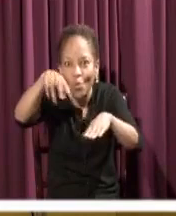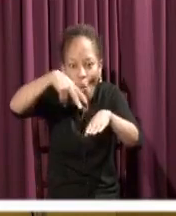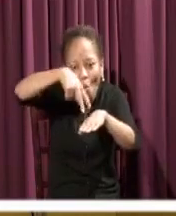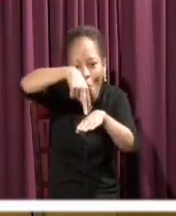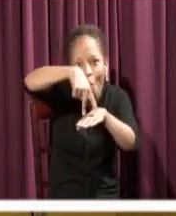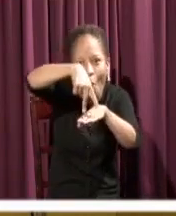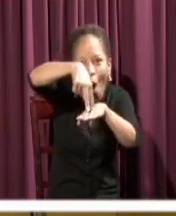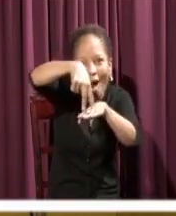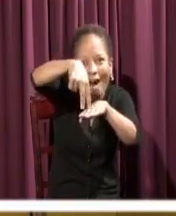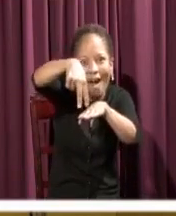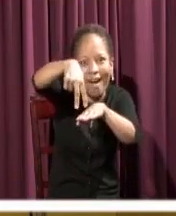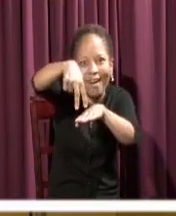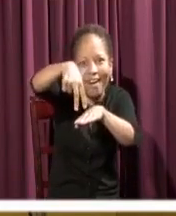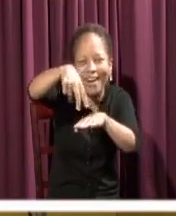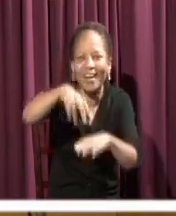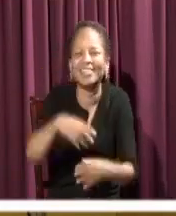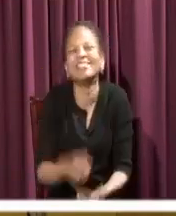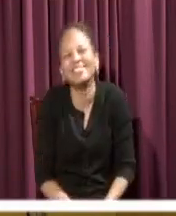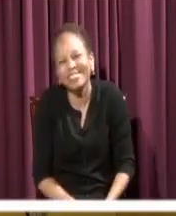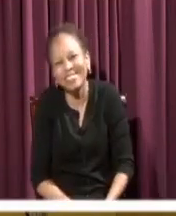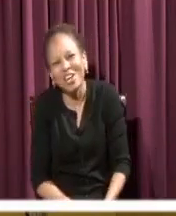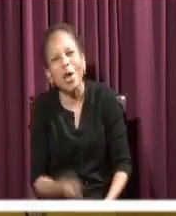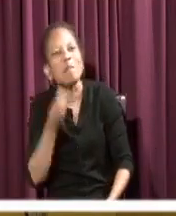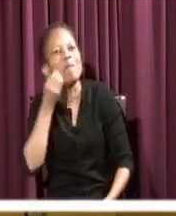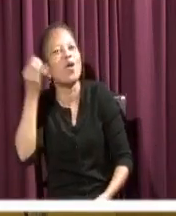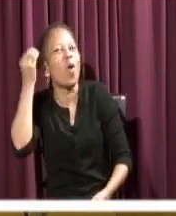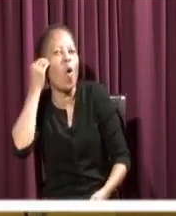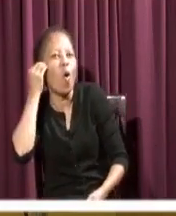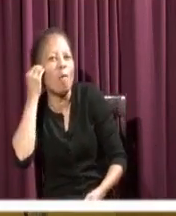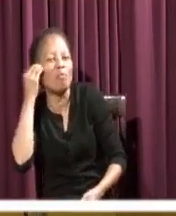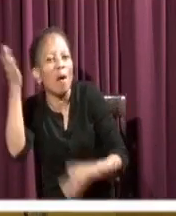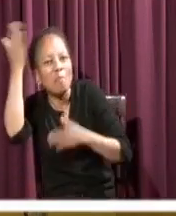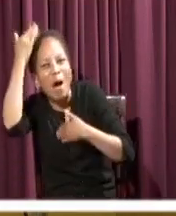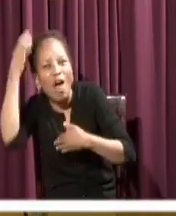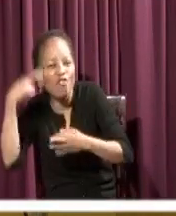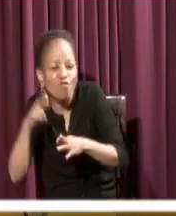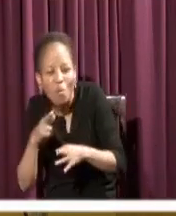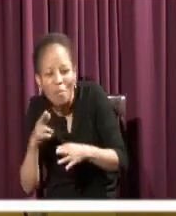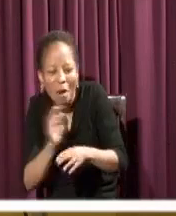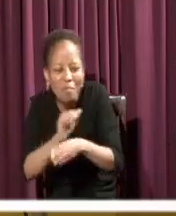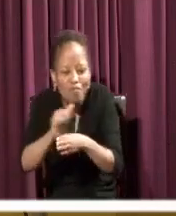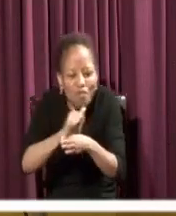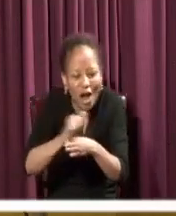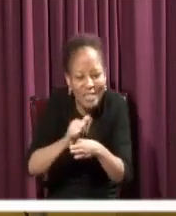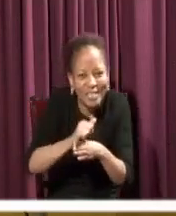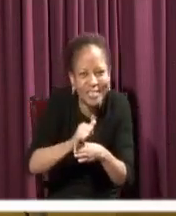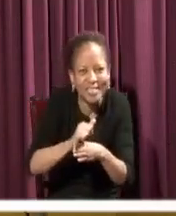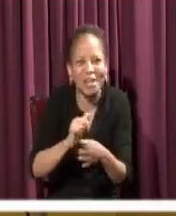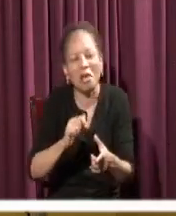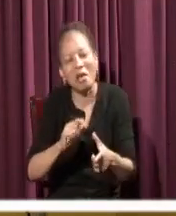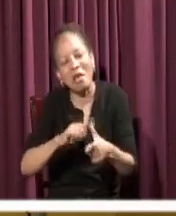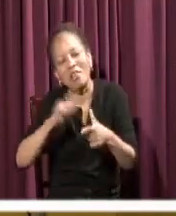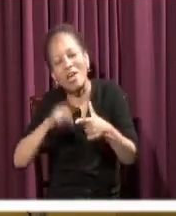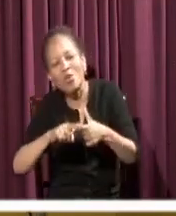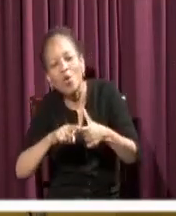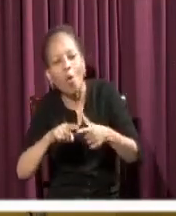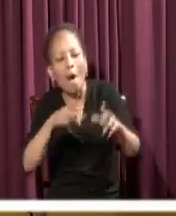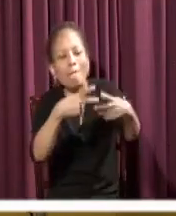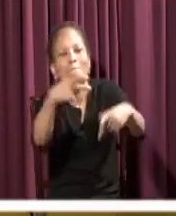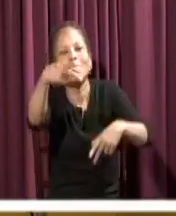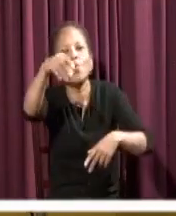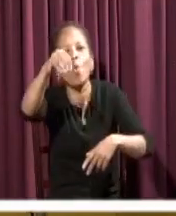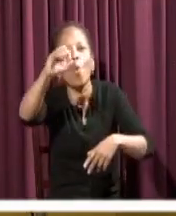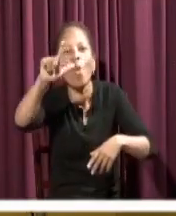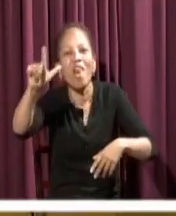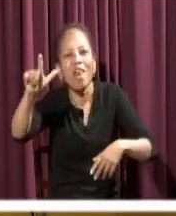Well, what you could do is fill up a bathtub and start there. Then go to the swimming pool right after. But start in the deep